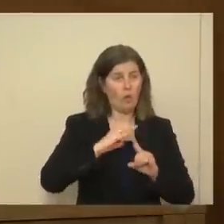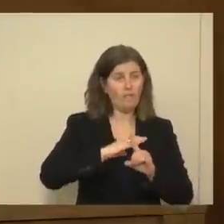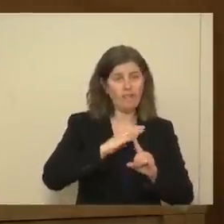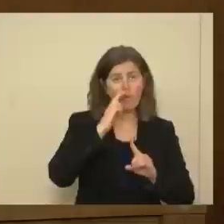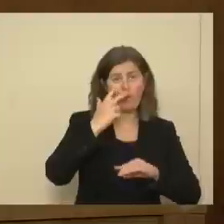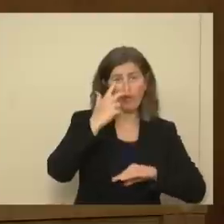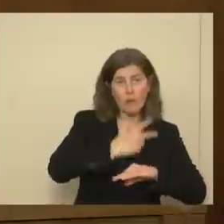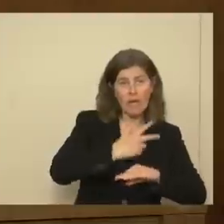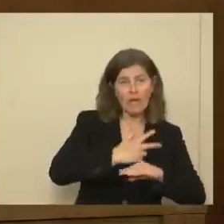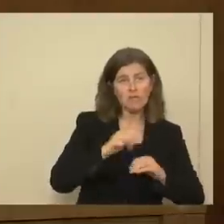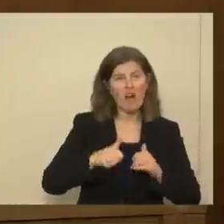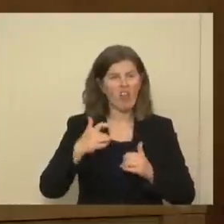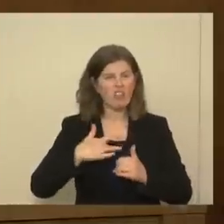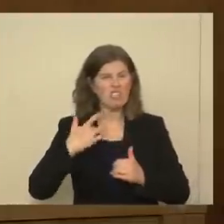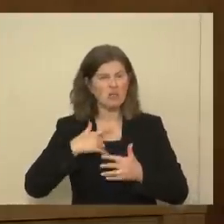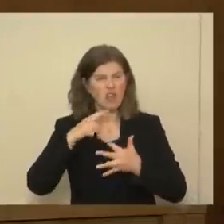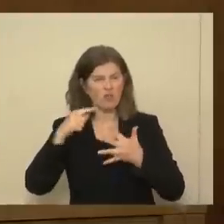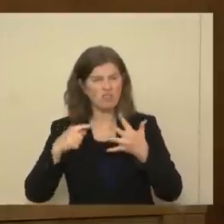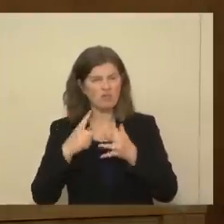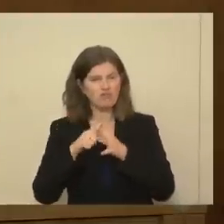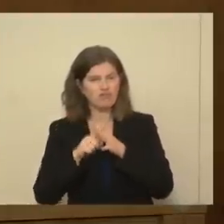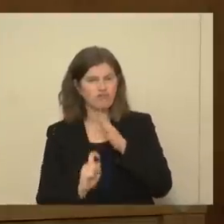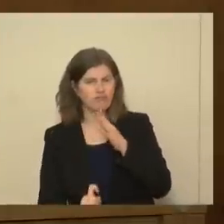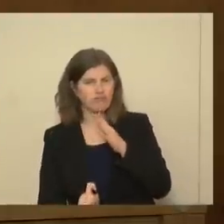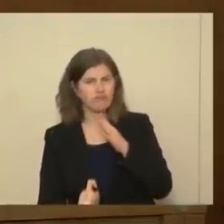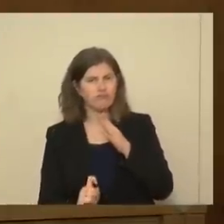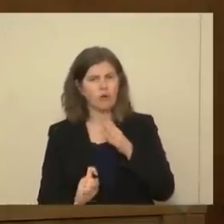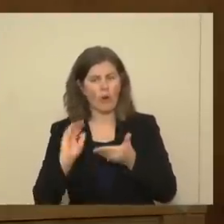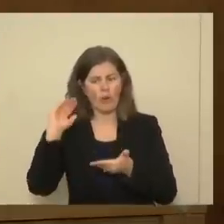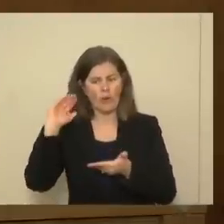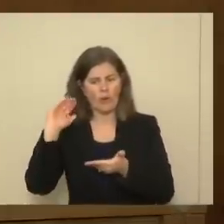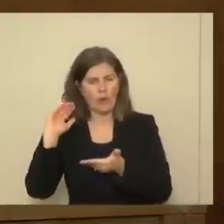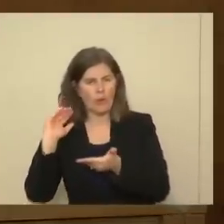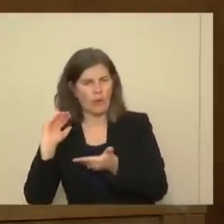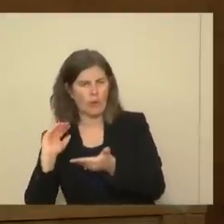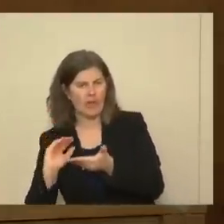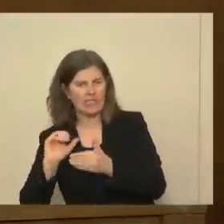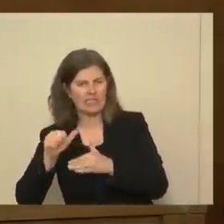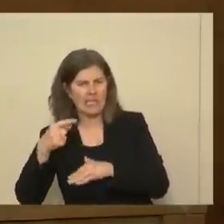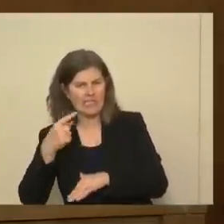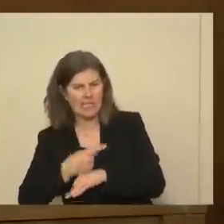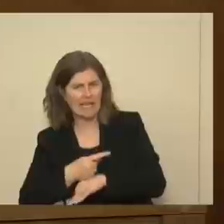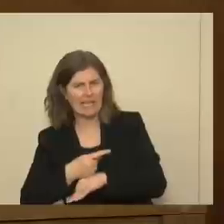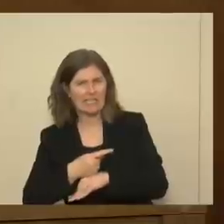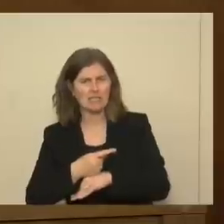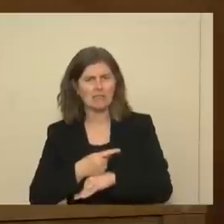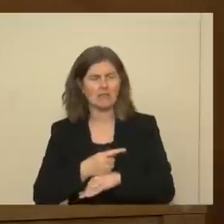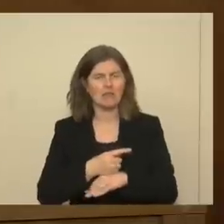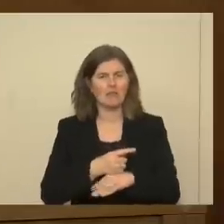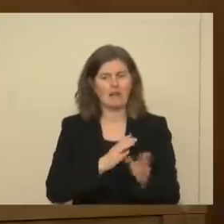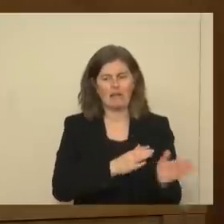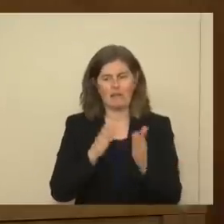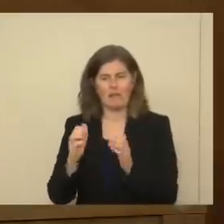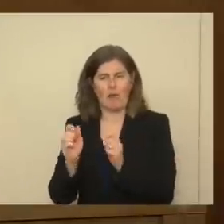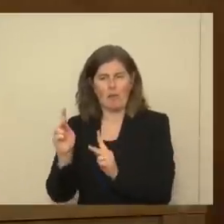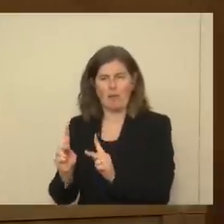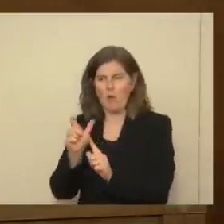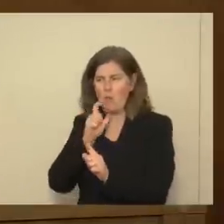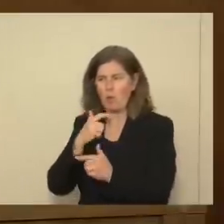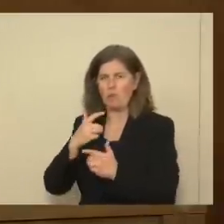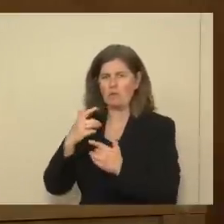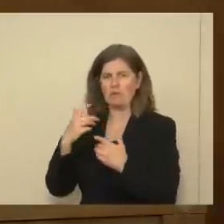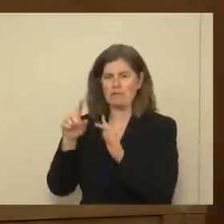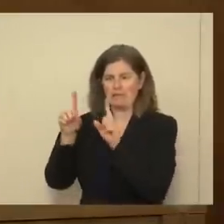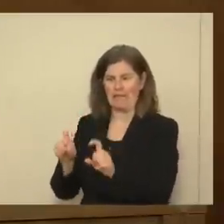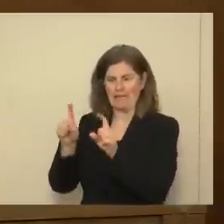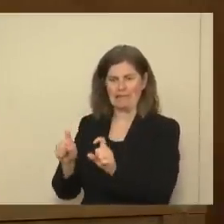your other symptoms, if you had any, are on the wane. And for those who test positive with no symptoms at all, it's 10 days to